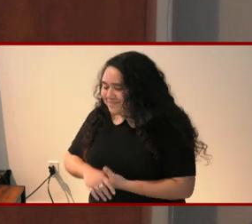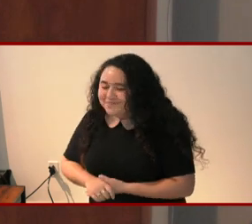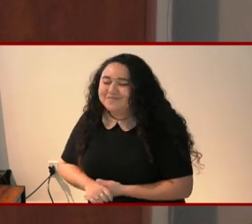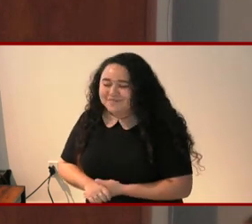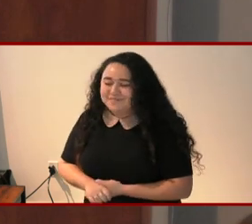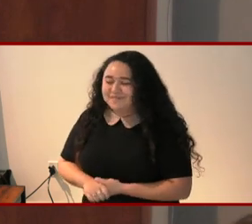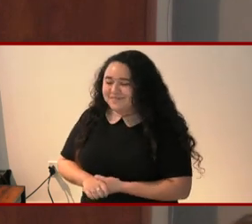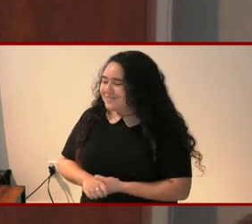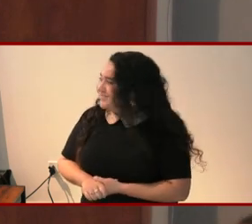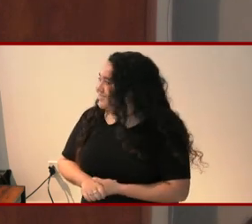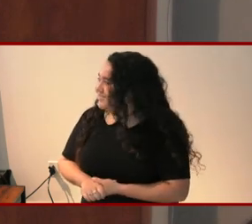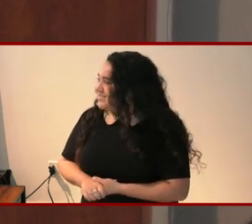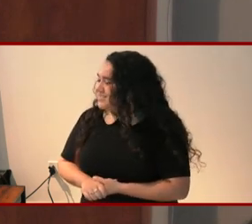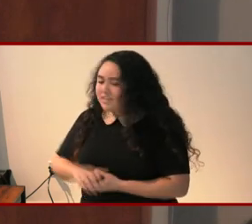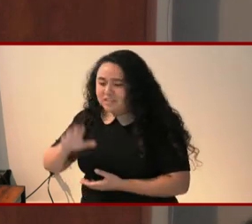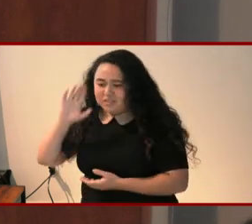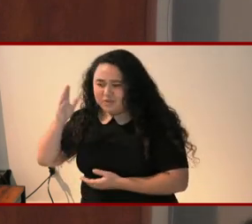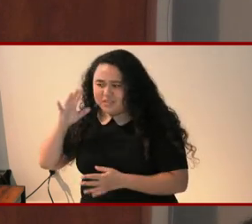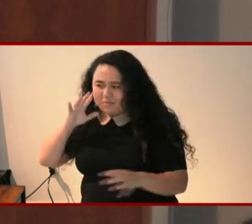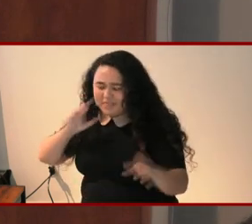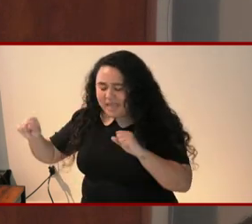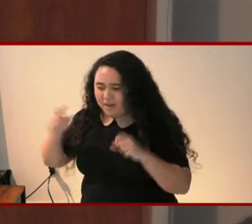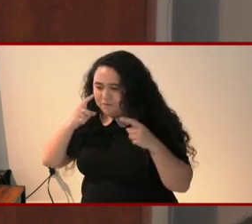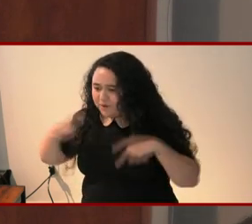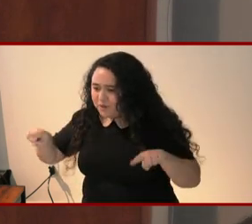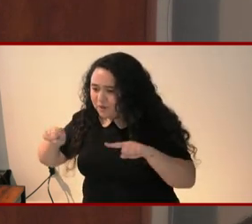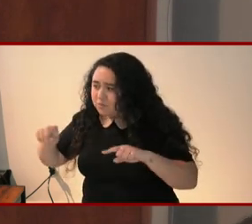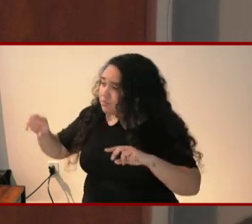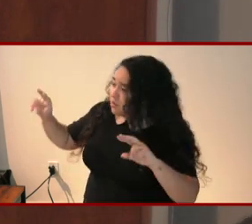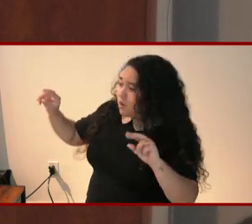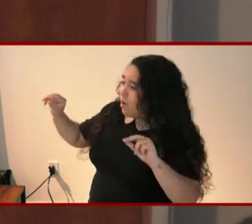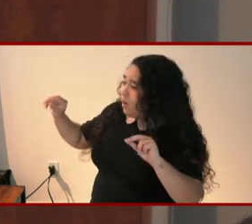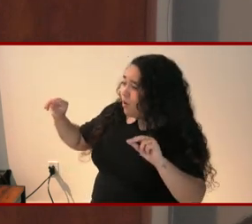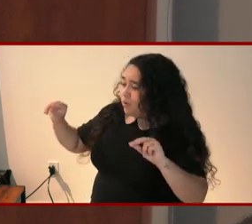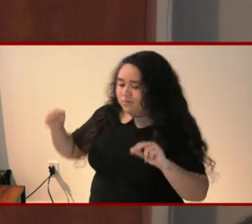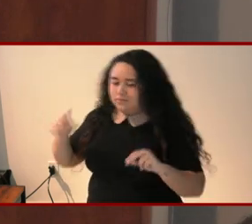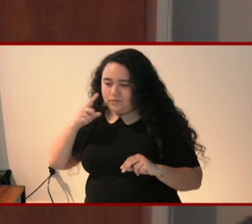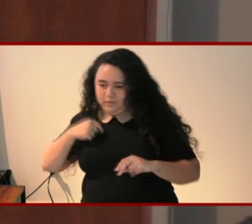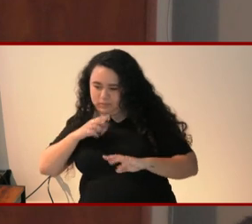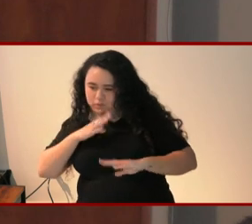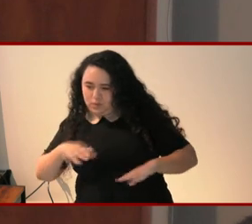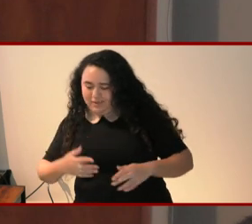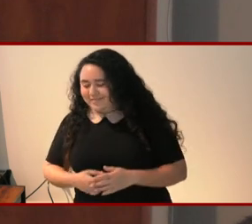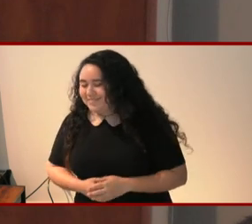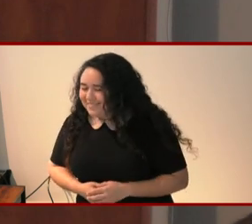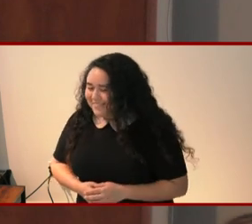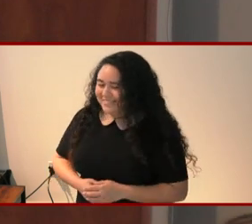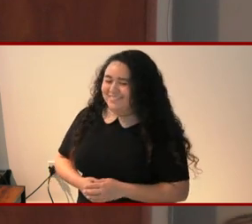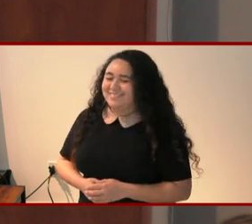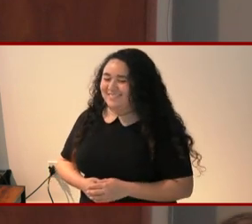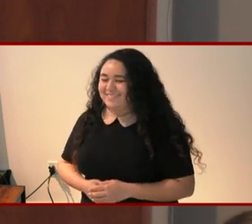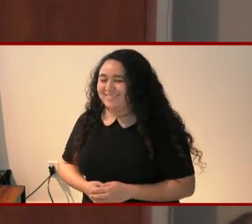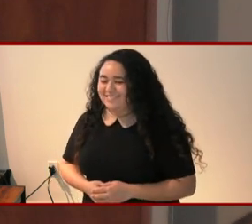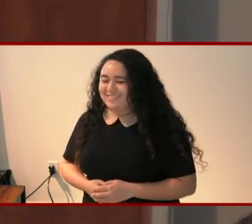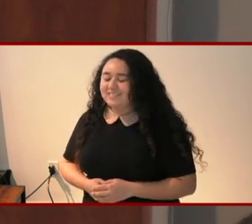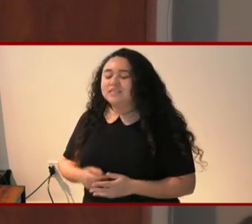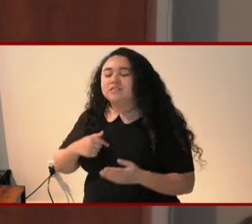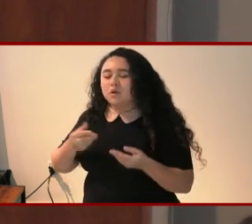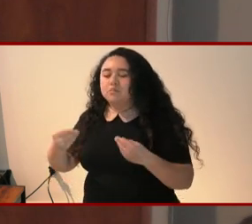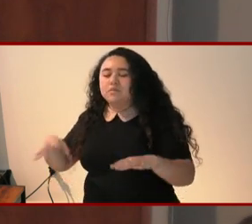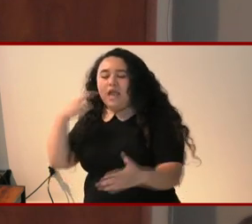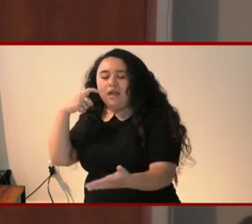Do I sound super duper loud? Okay. I'd like to offer a land